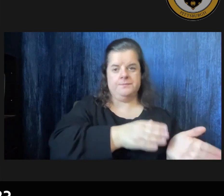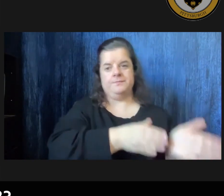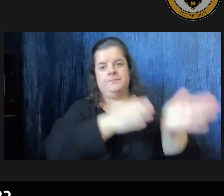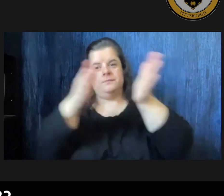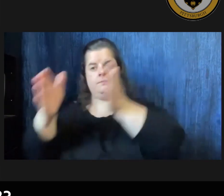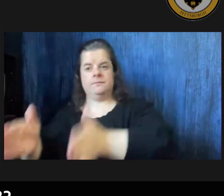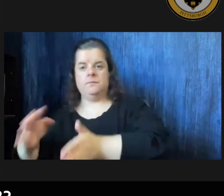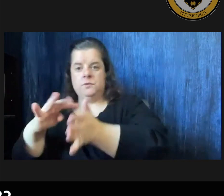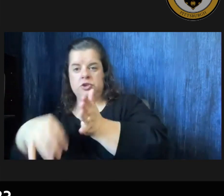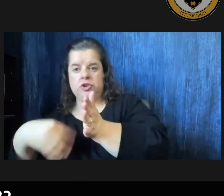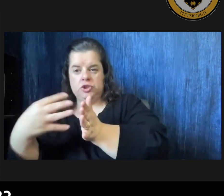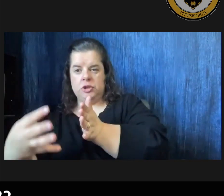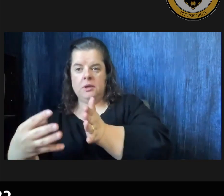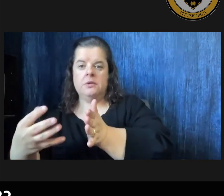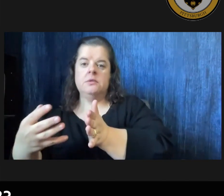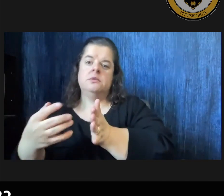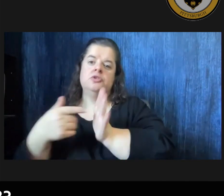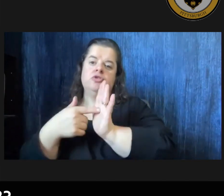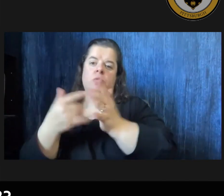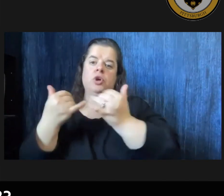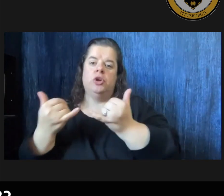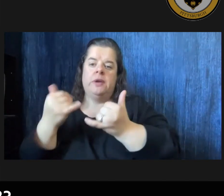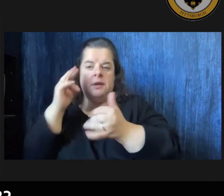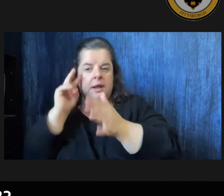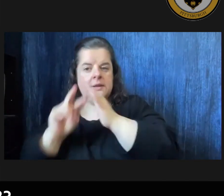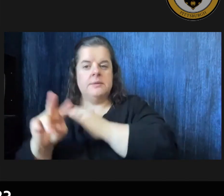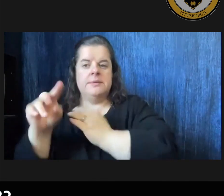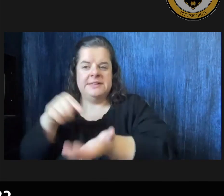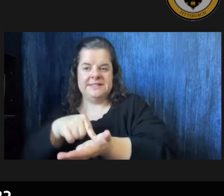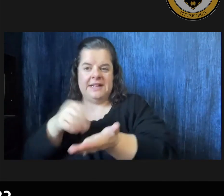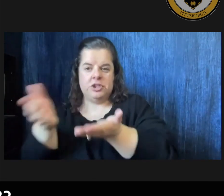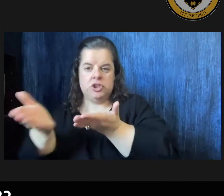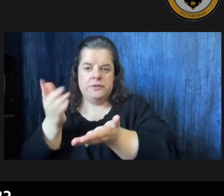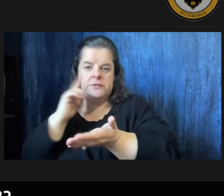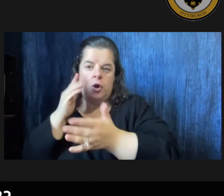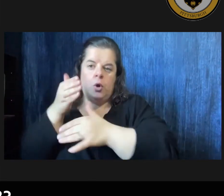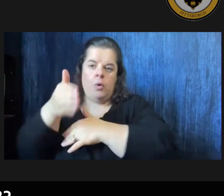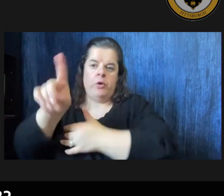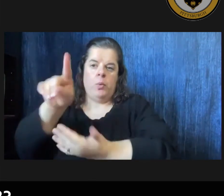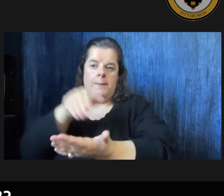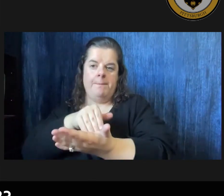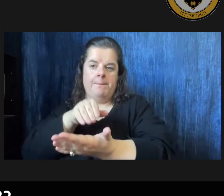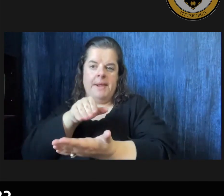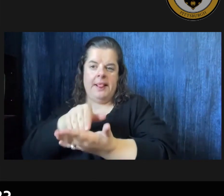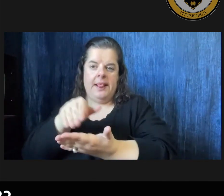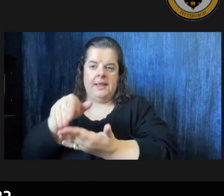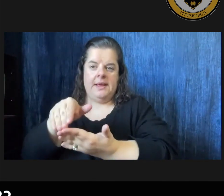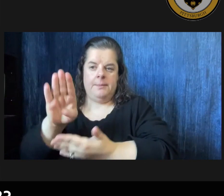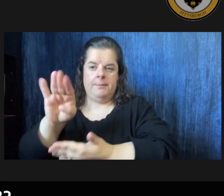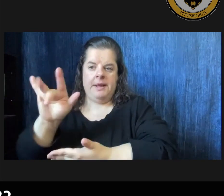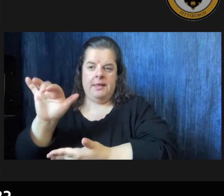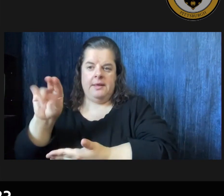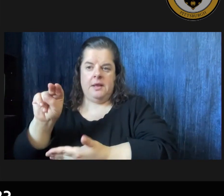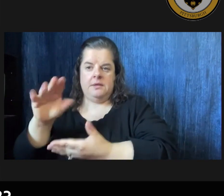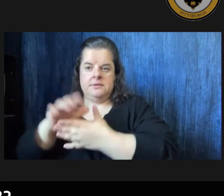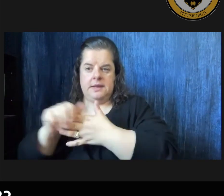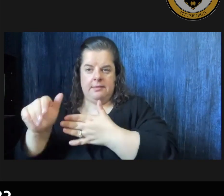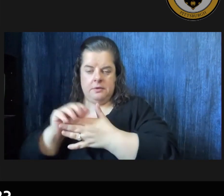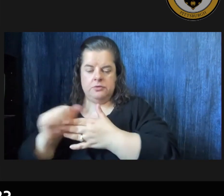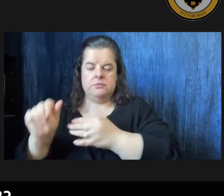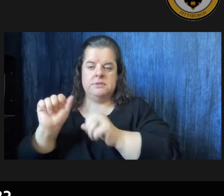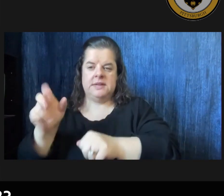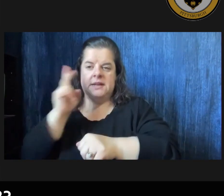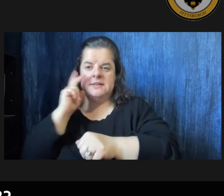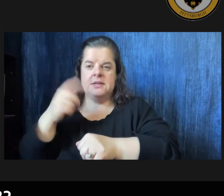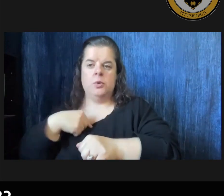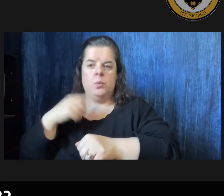shows the total current and anticipated debt service of over 1 billion dollars as you can see we'll be